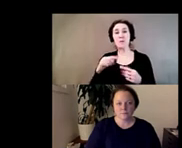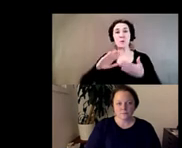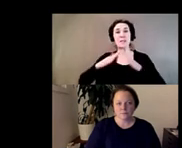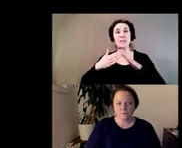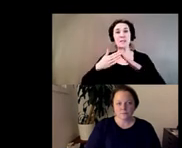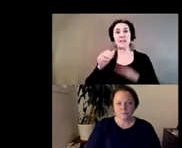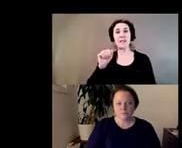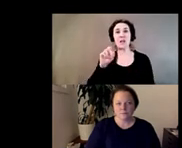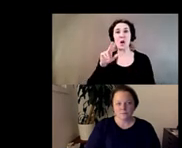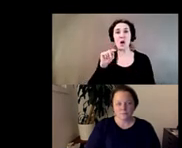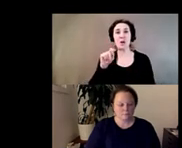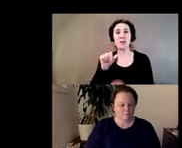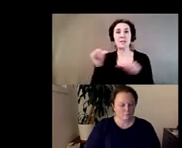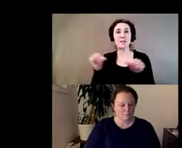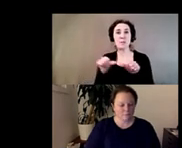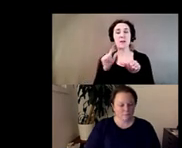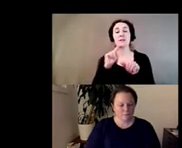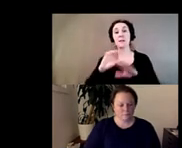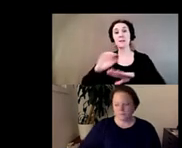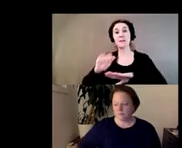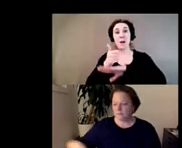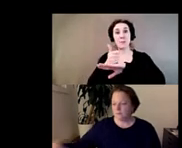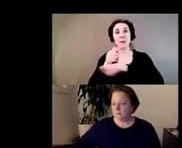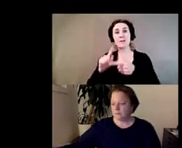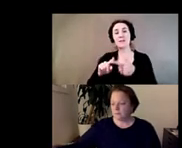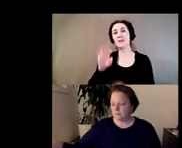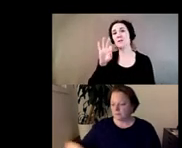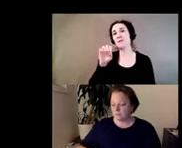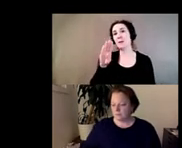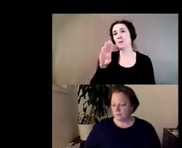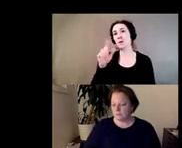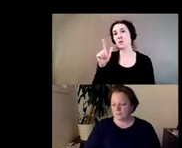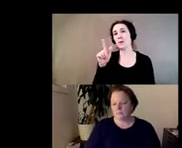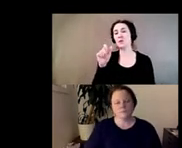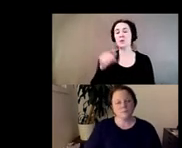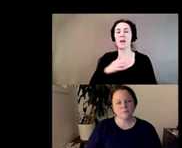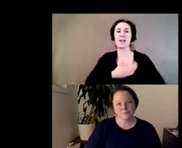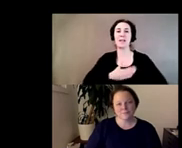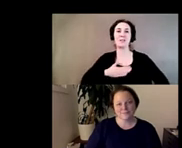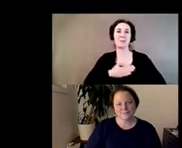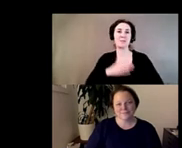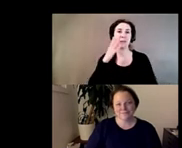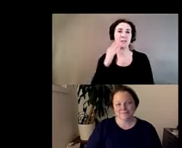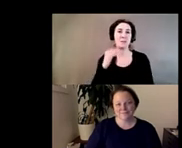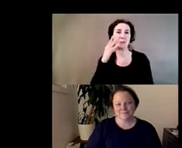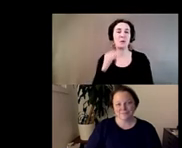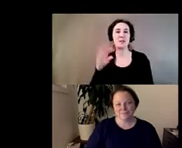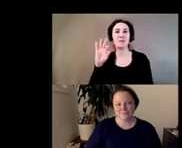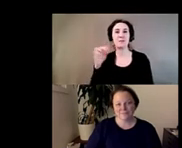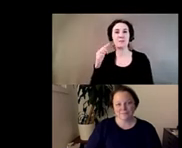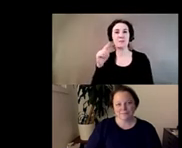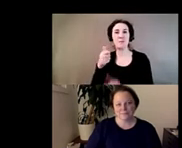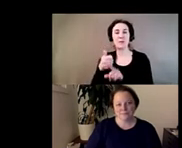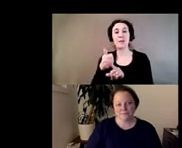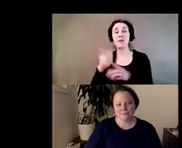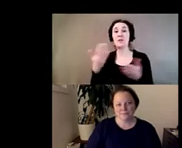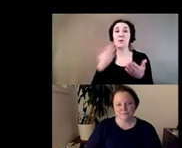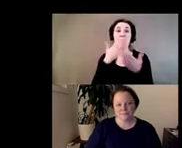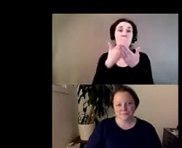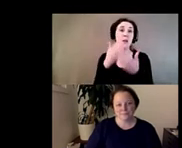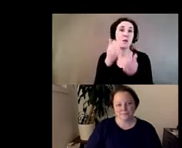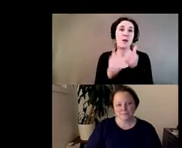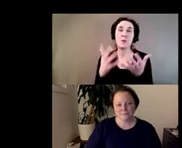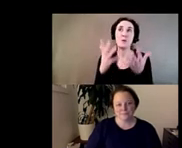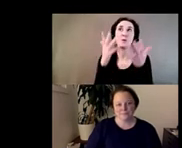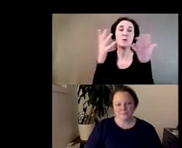21st and you can experience um the felix gonzalez torres yourself but uh until then thanks everybody so much for